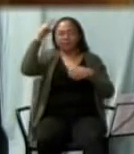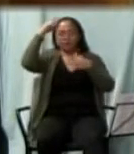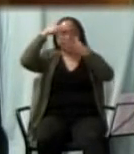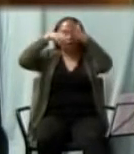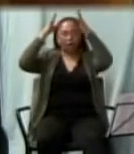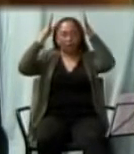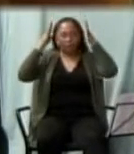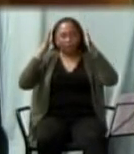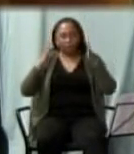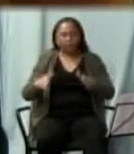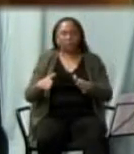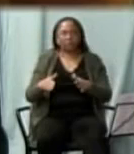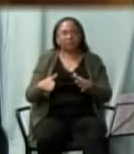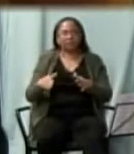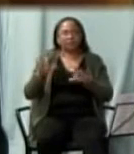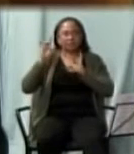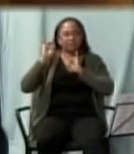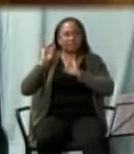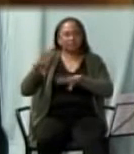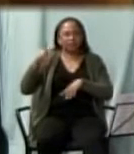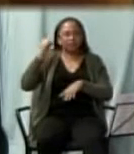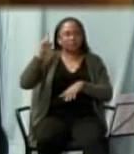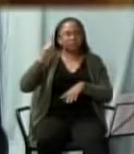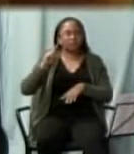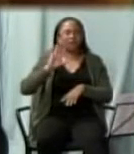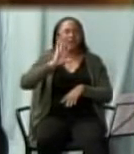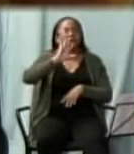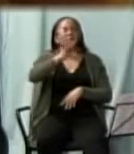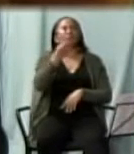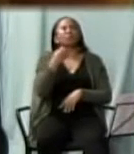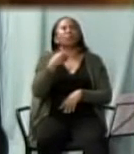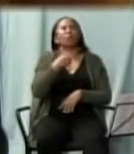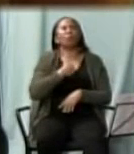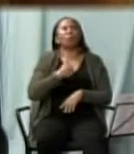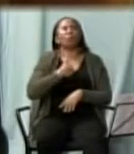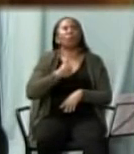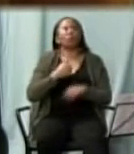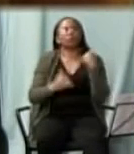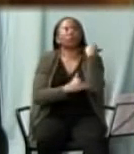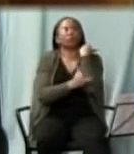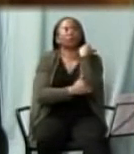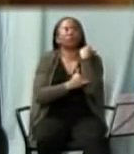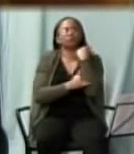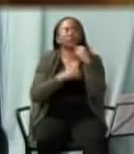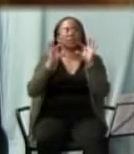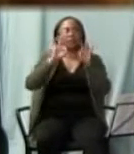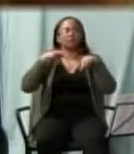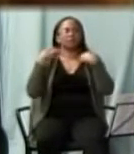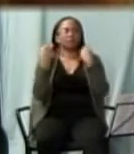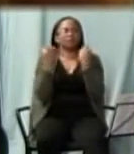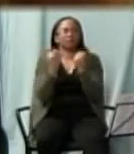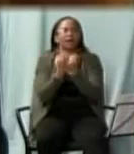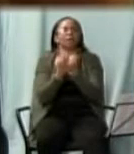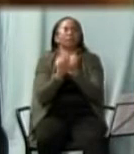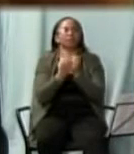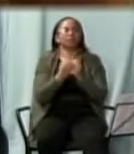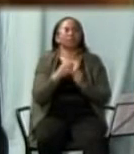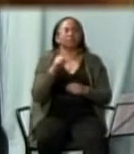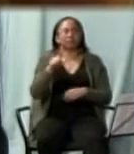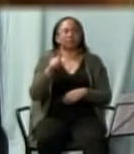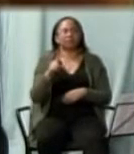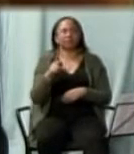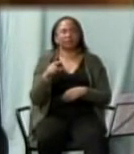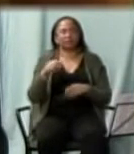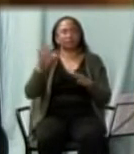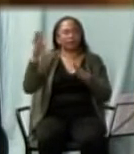is only despised in his own country, among his own relations, and in his own